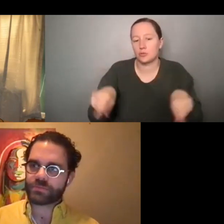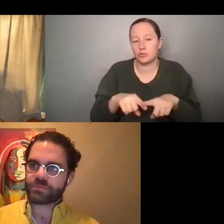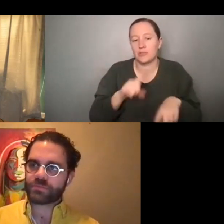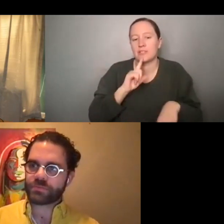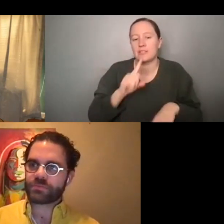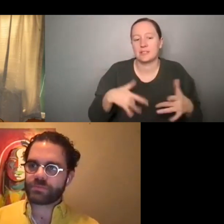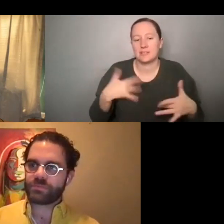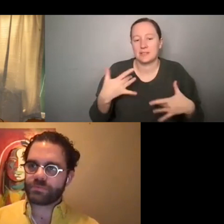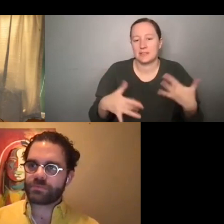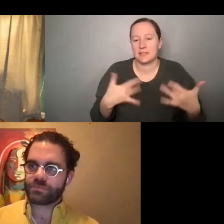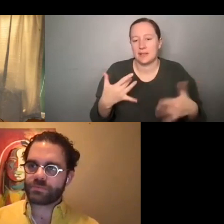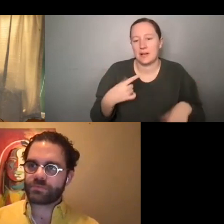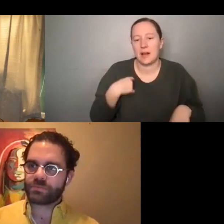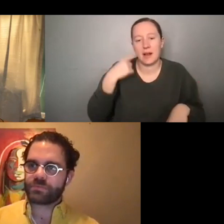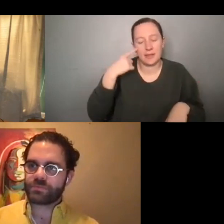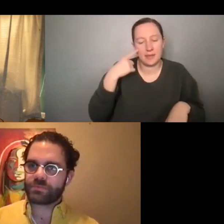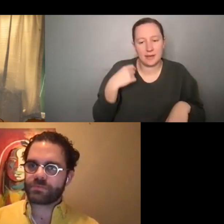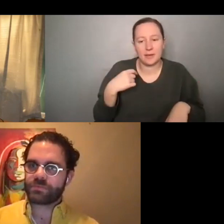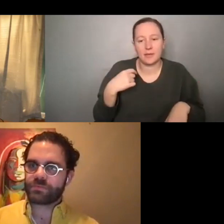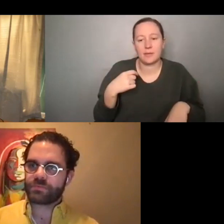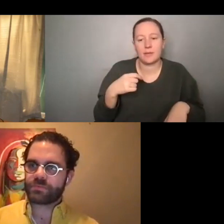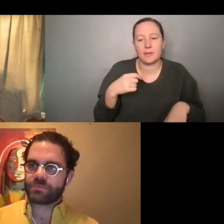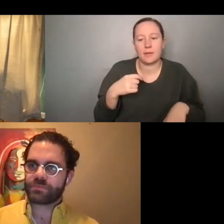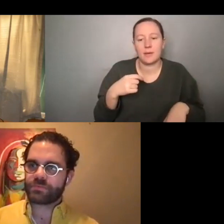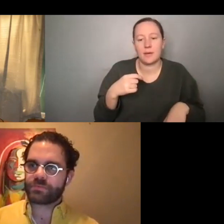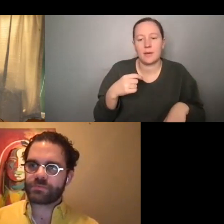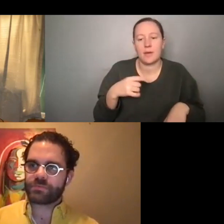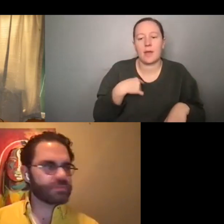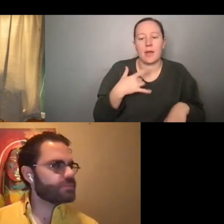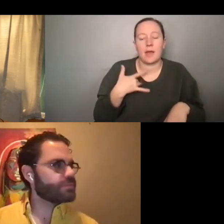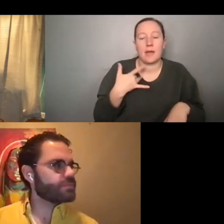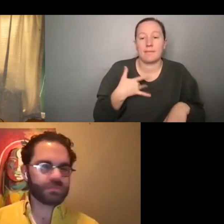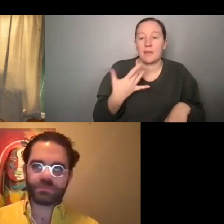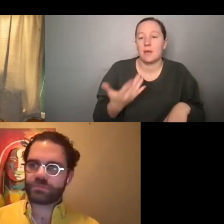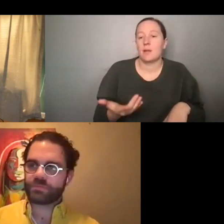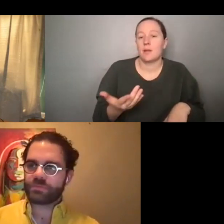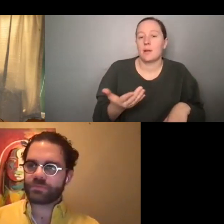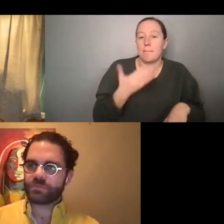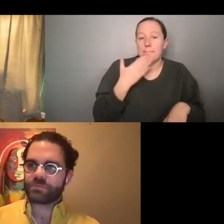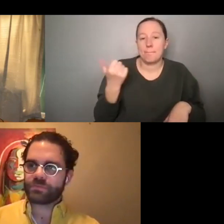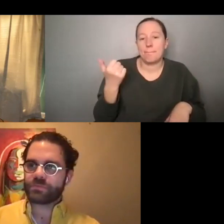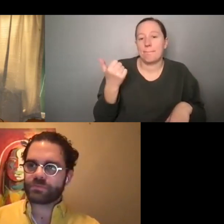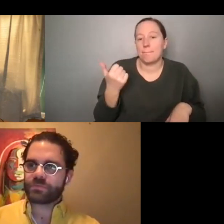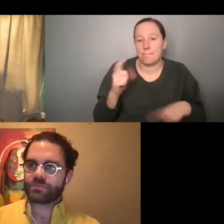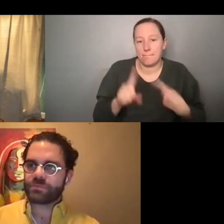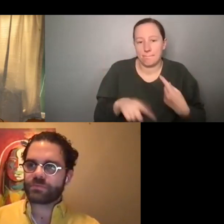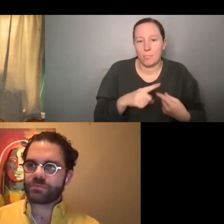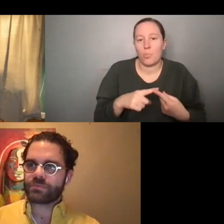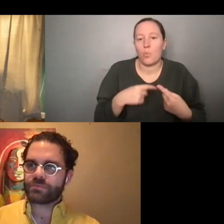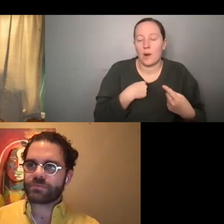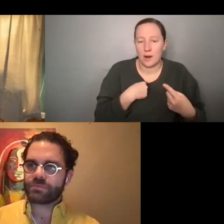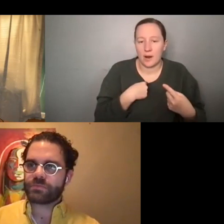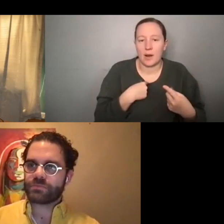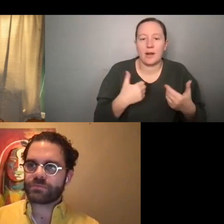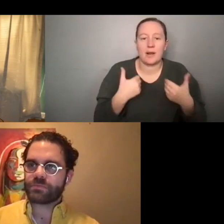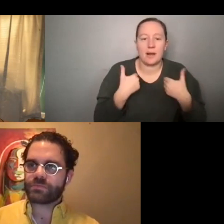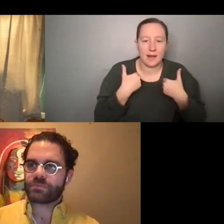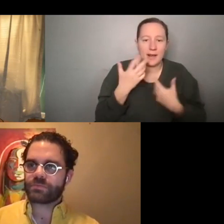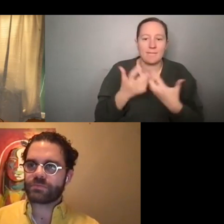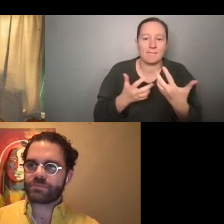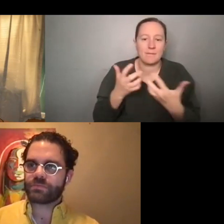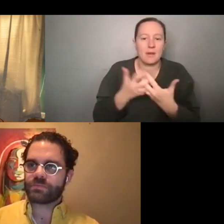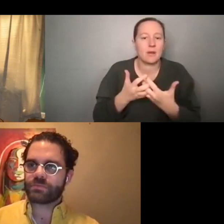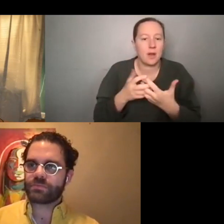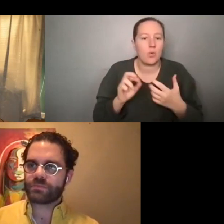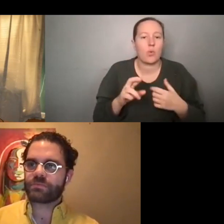I think it makes me certainly feel better when I have accommodations or